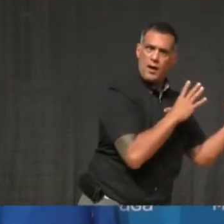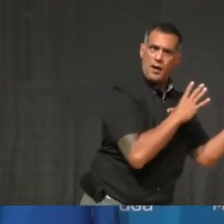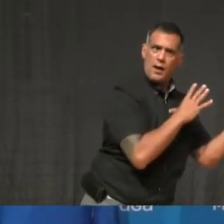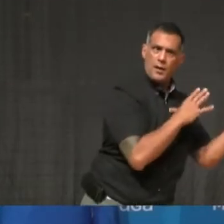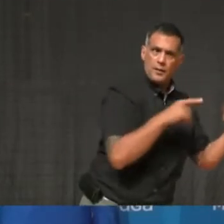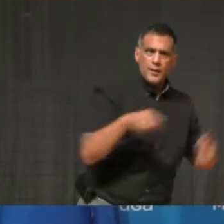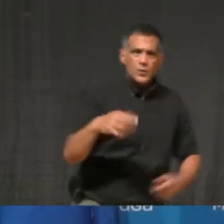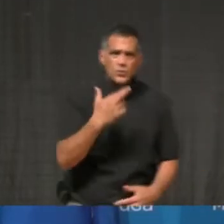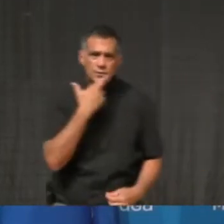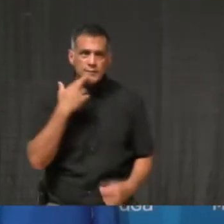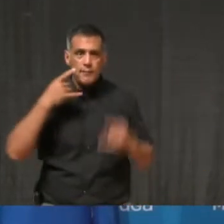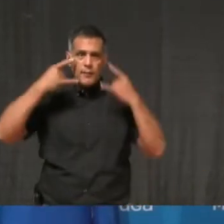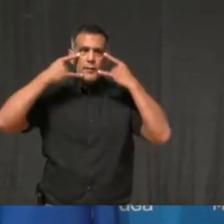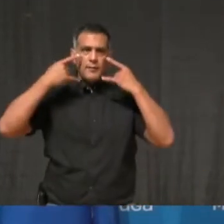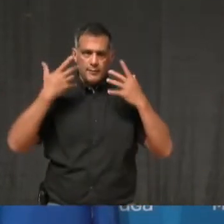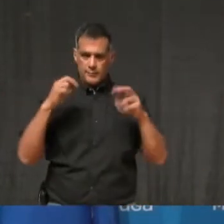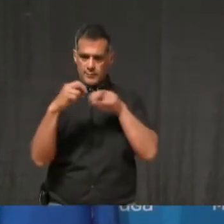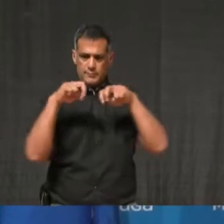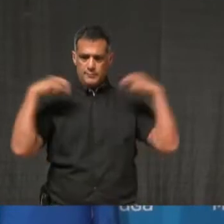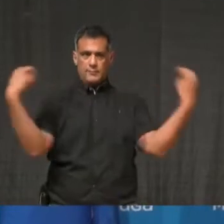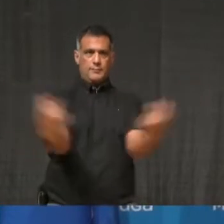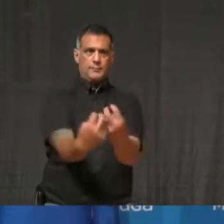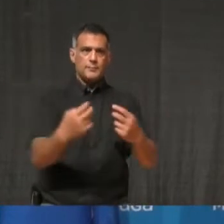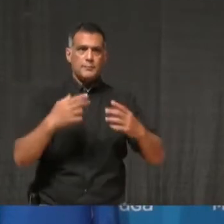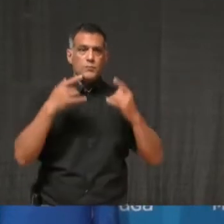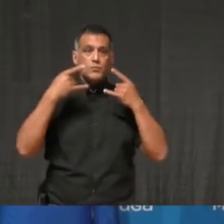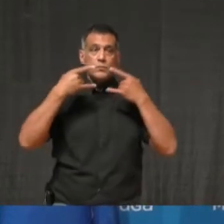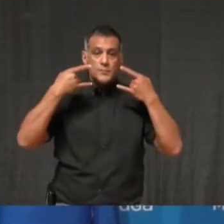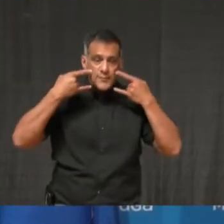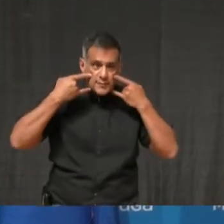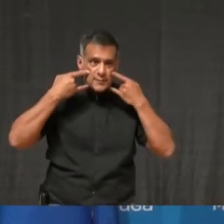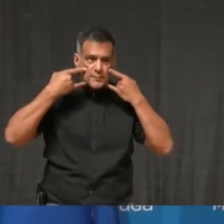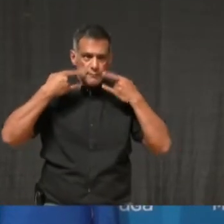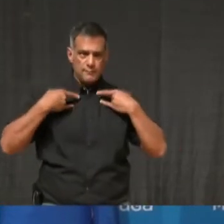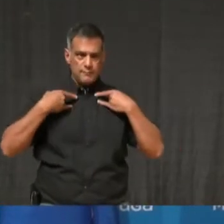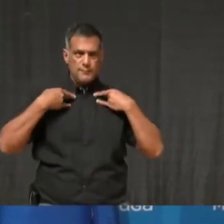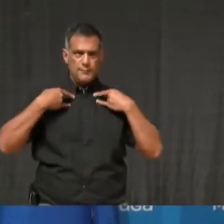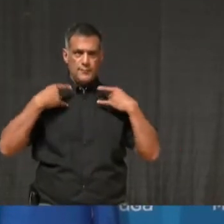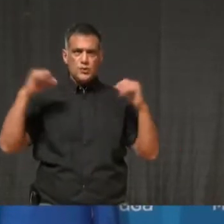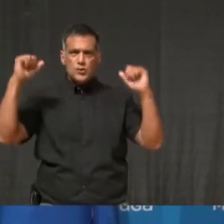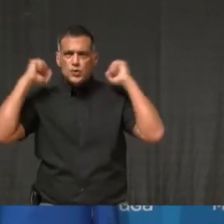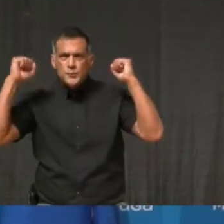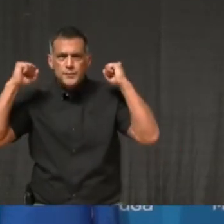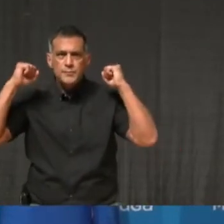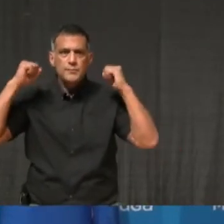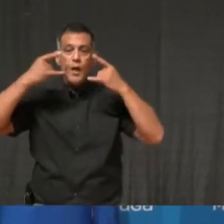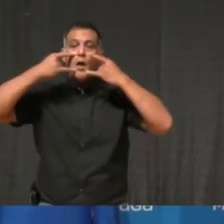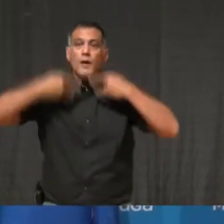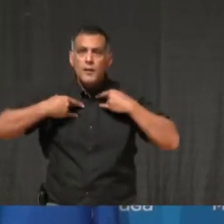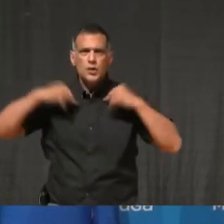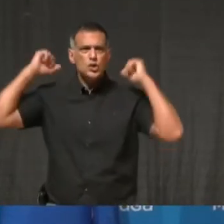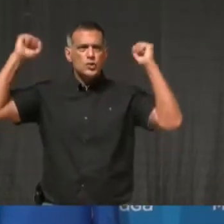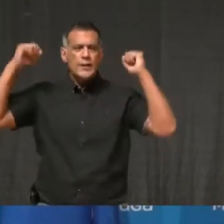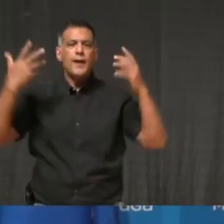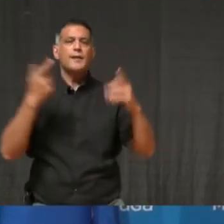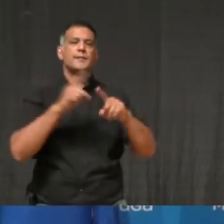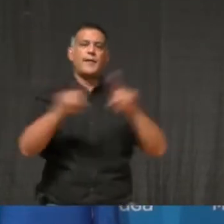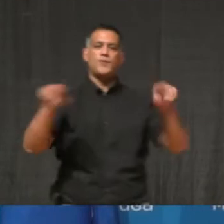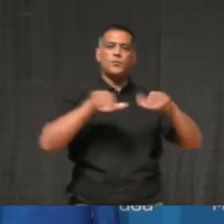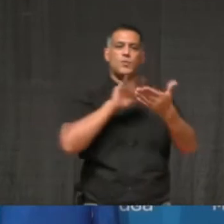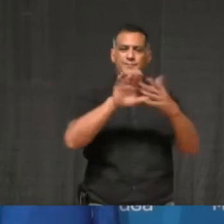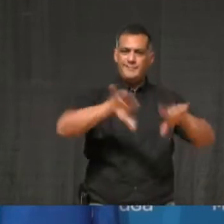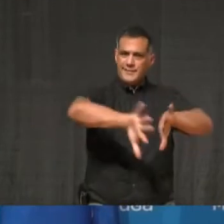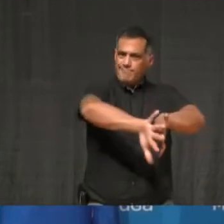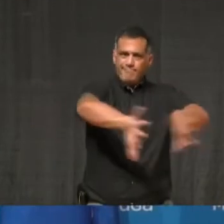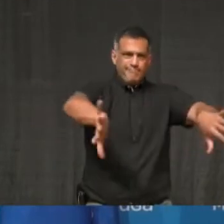other people at a restaurant or in a gym at the treadmill next to you. So perhaps I will ask